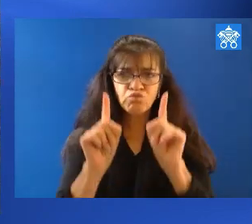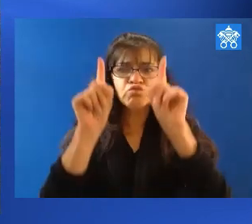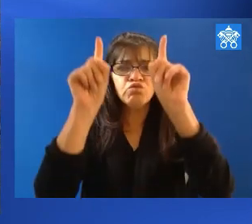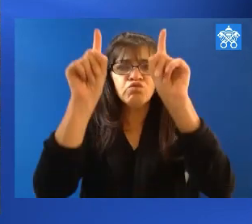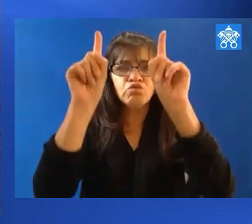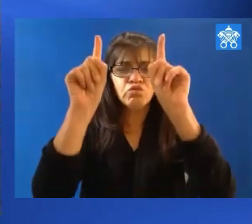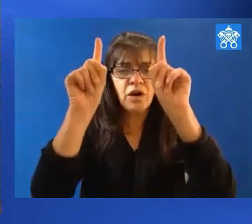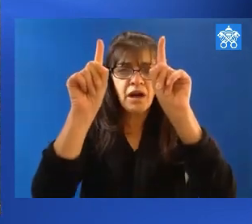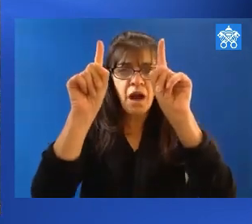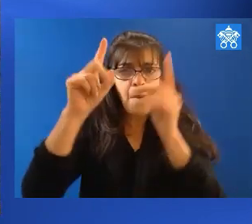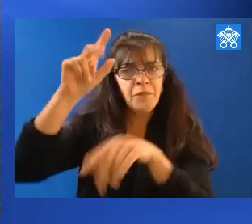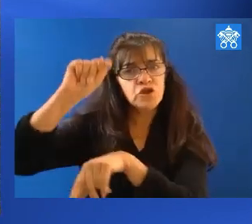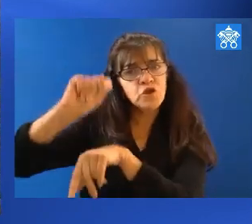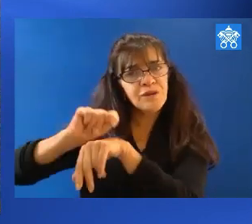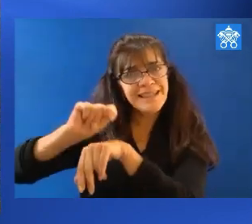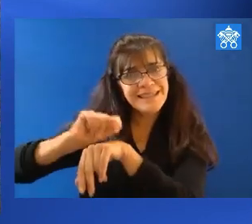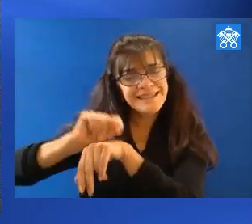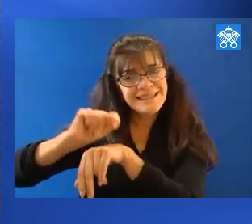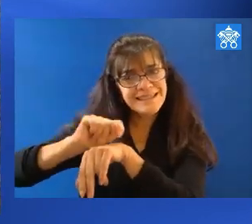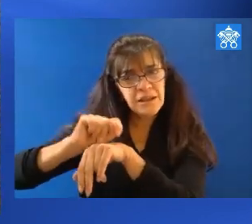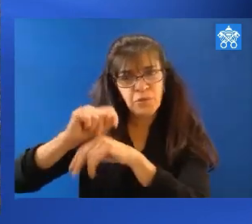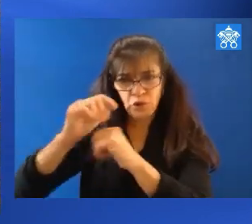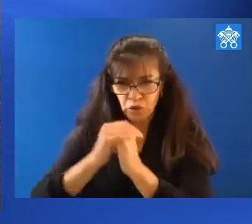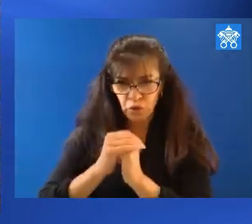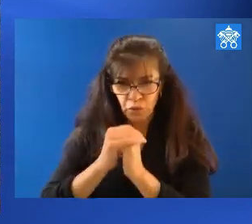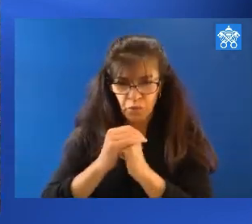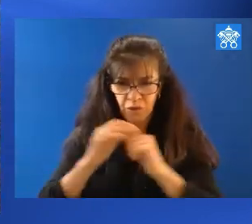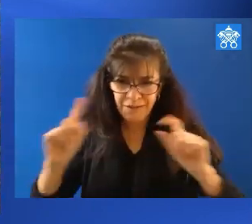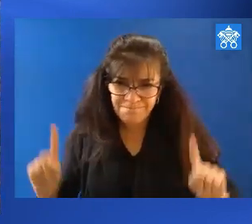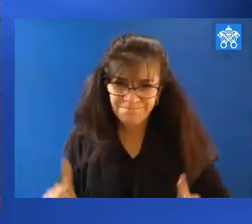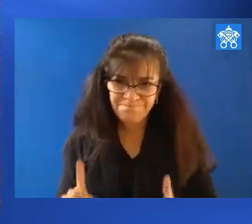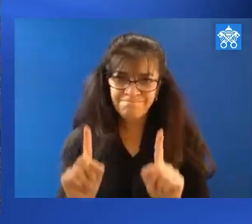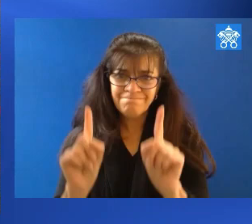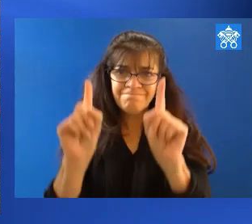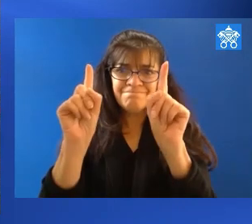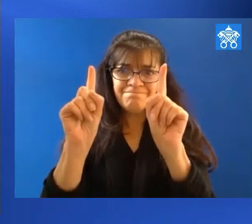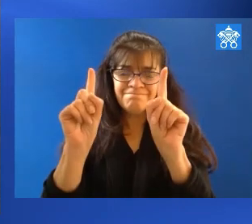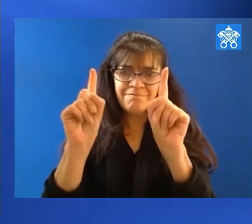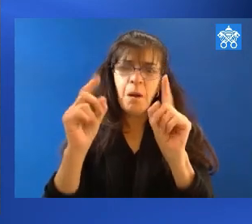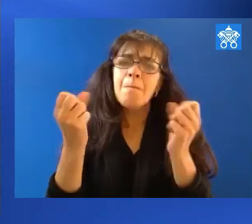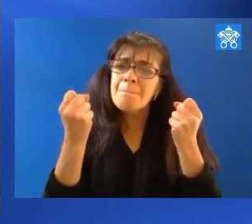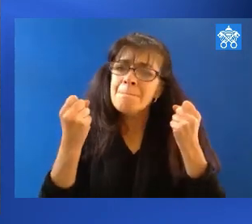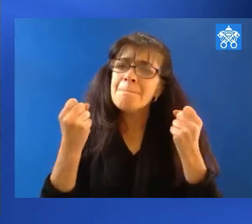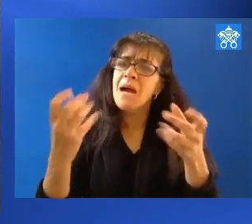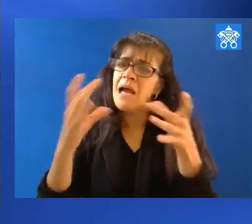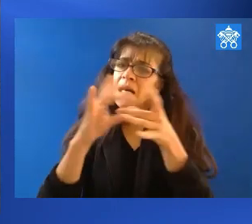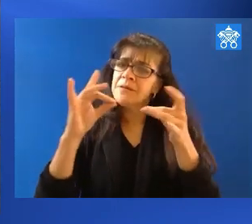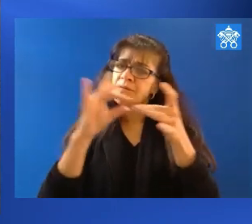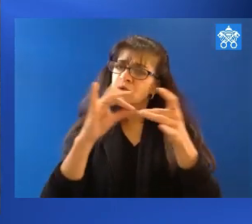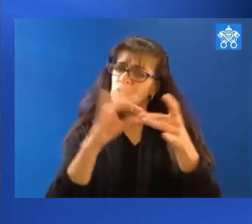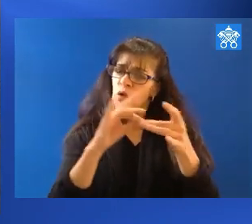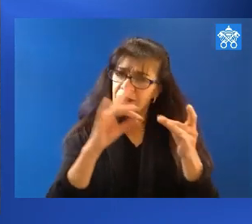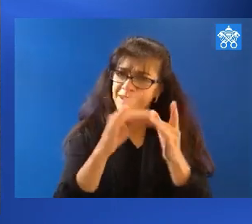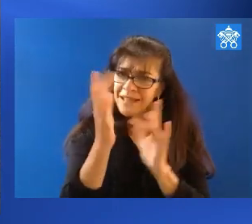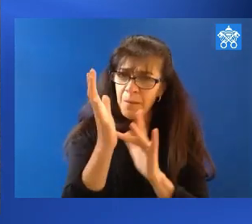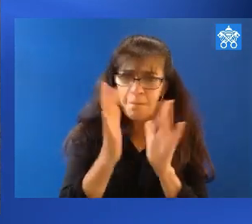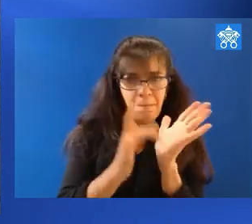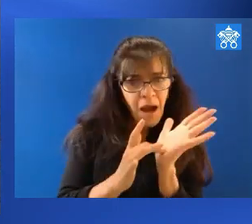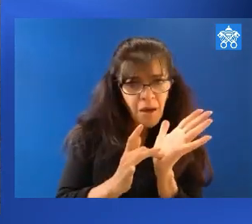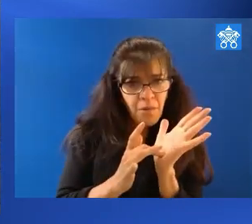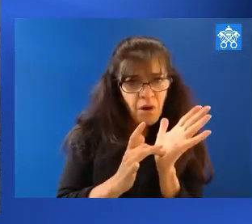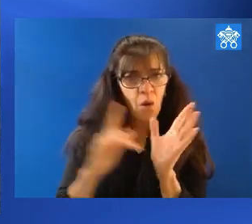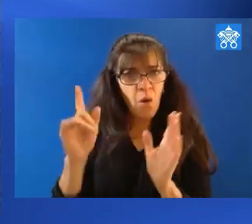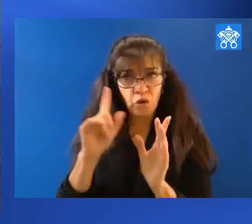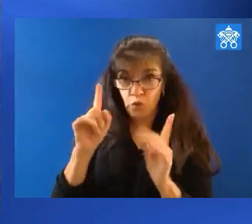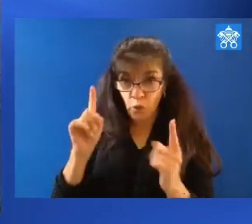up to the temple area to pray. This aspect recalls many episodes in the Bible where